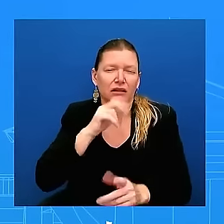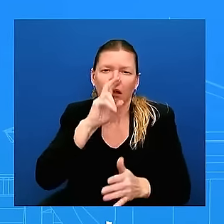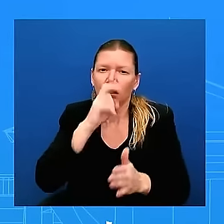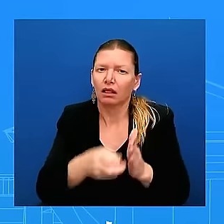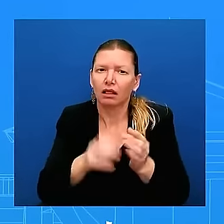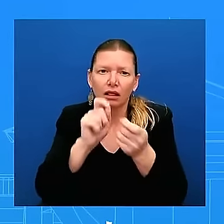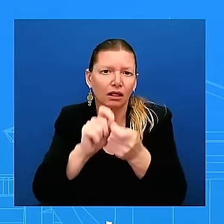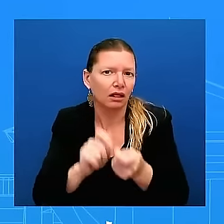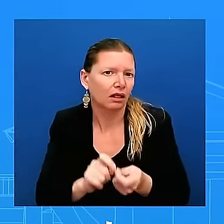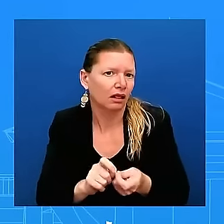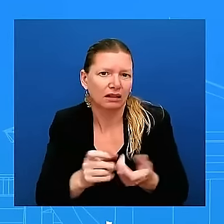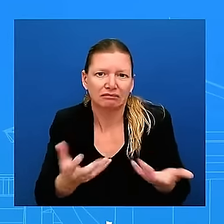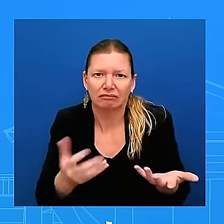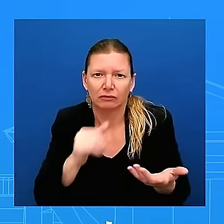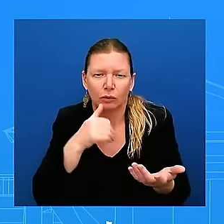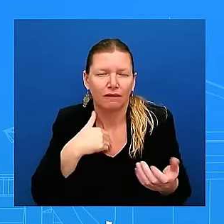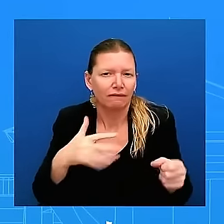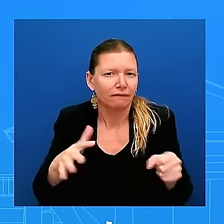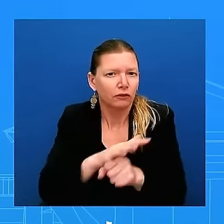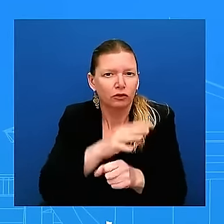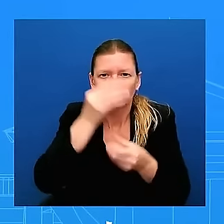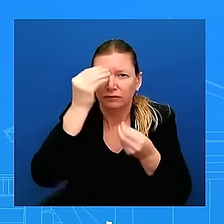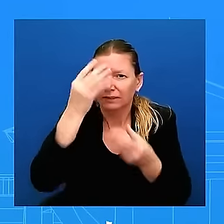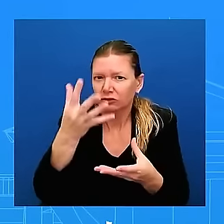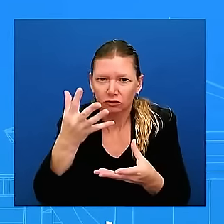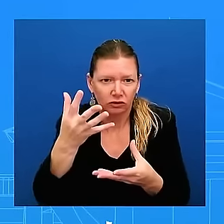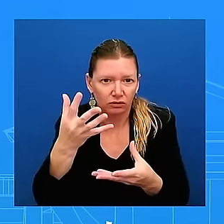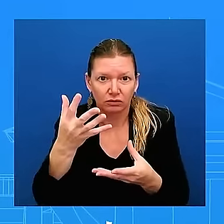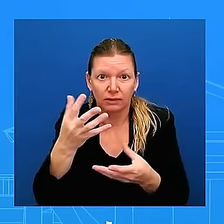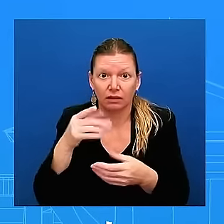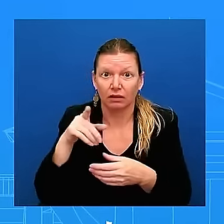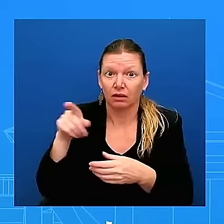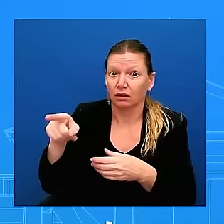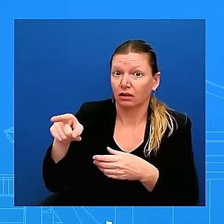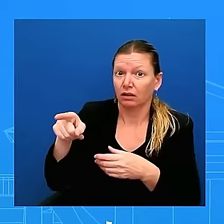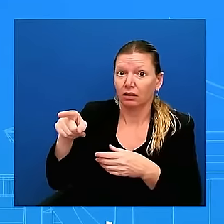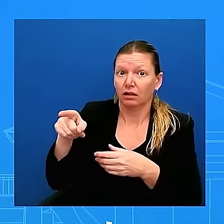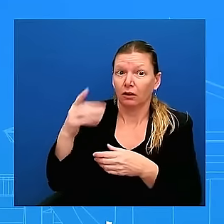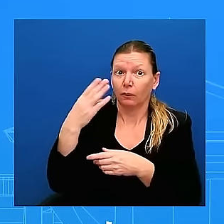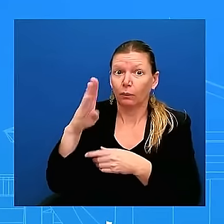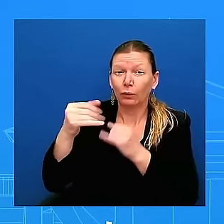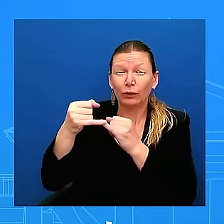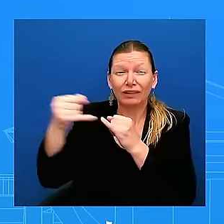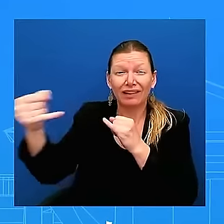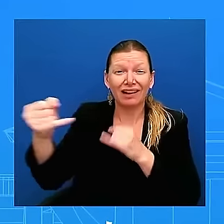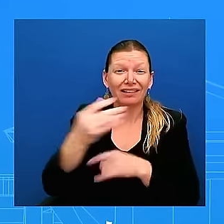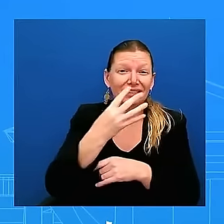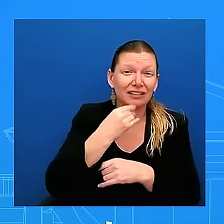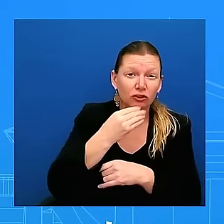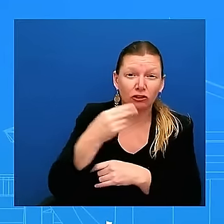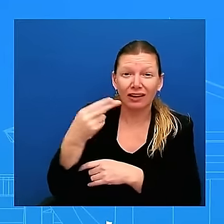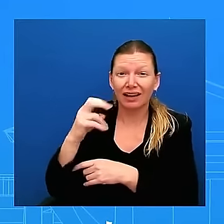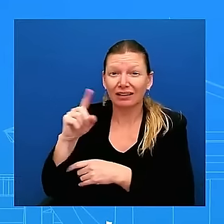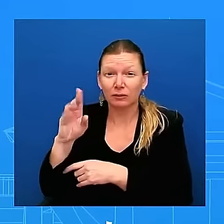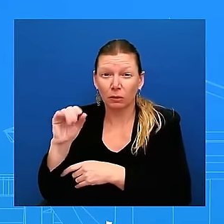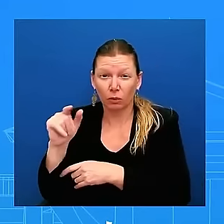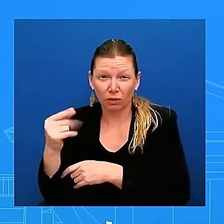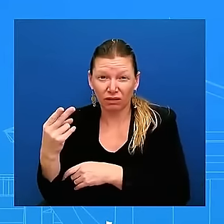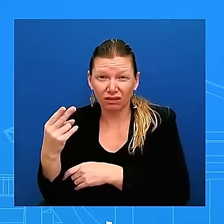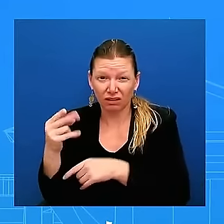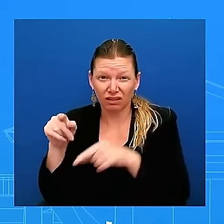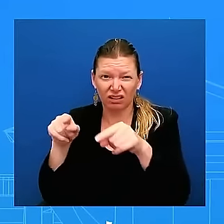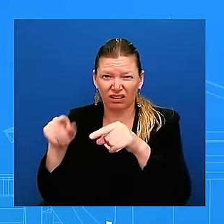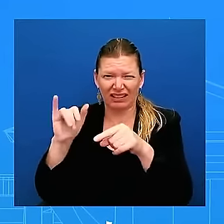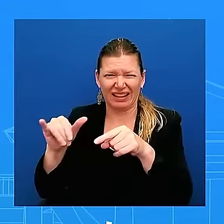between Israel and Hezbollah it has uh it has gone on for way too long uh long enough and so it isn't everyone's interest to